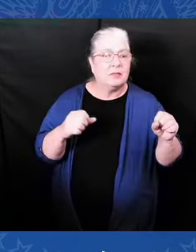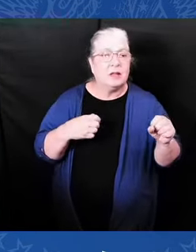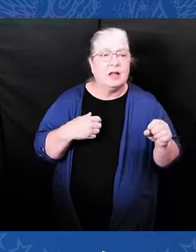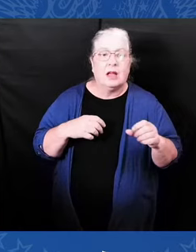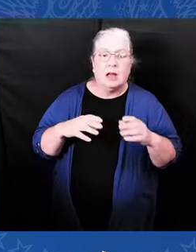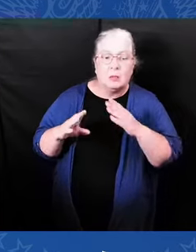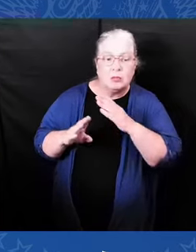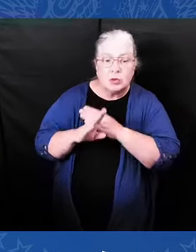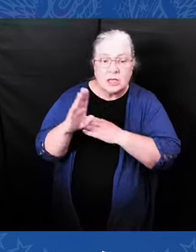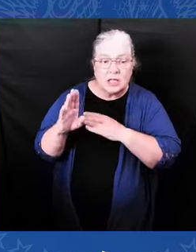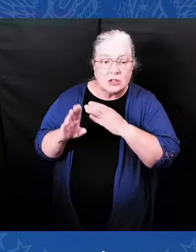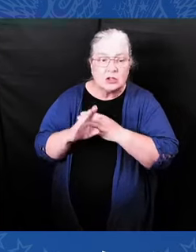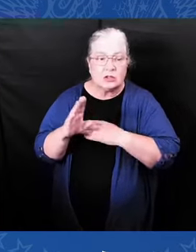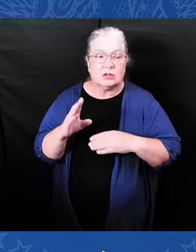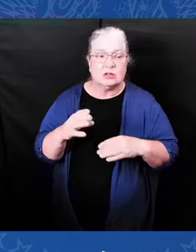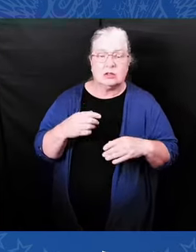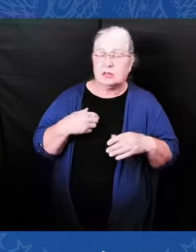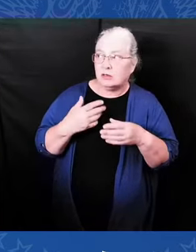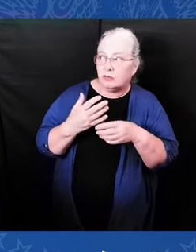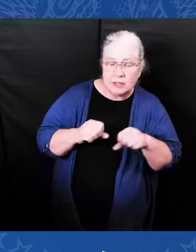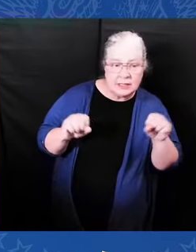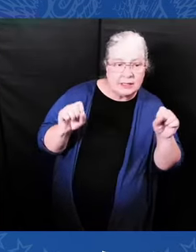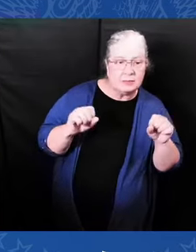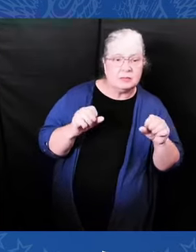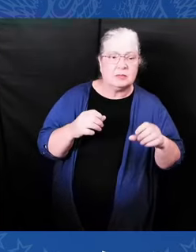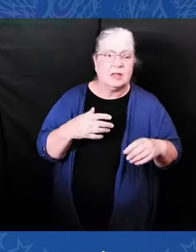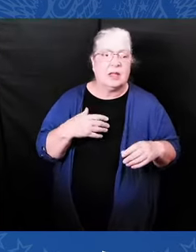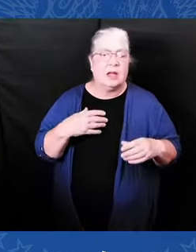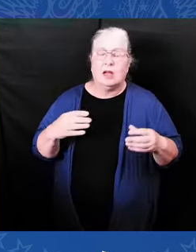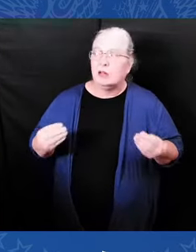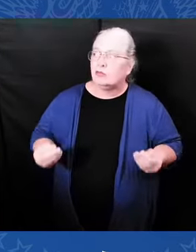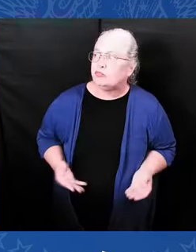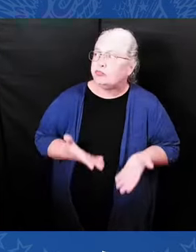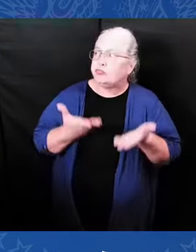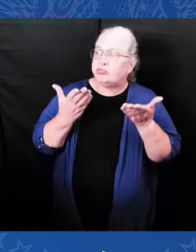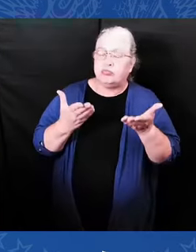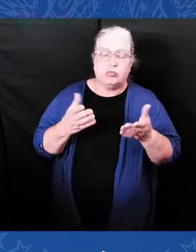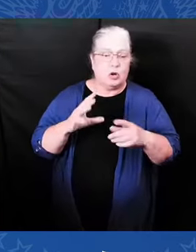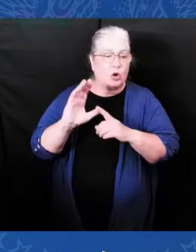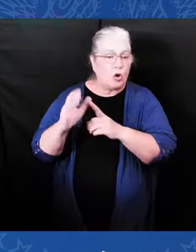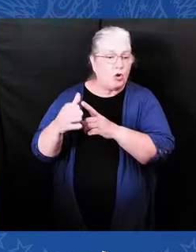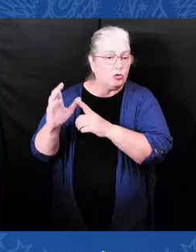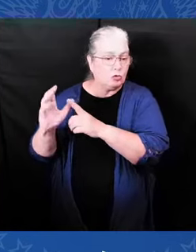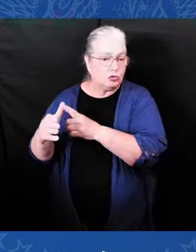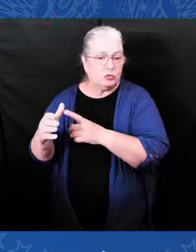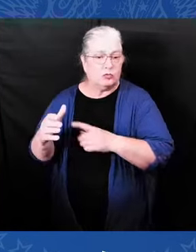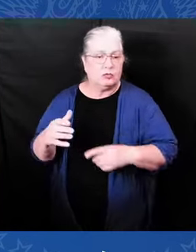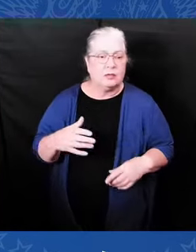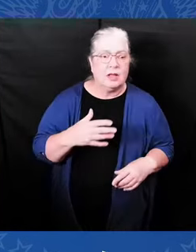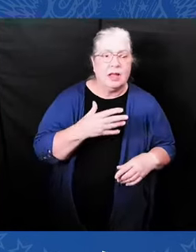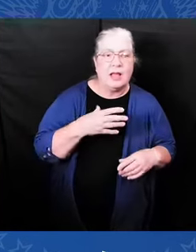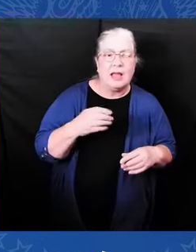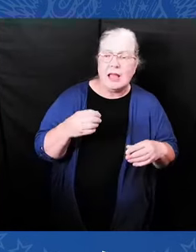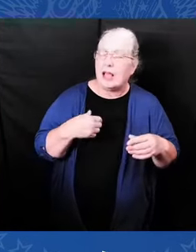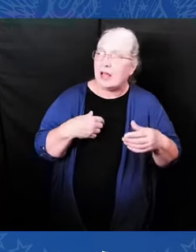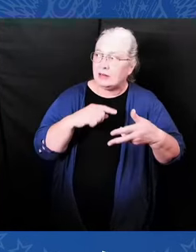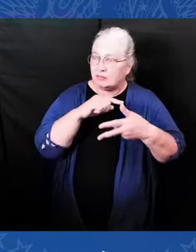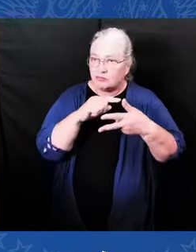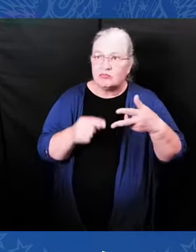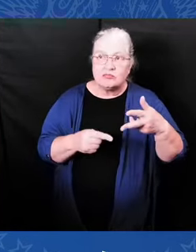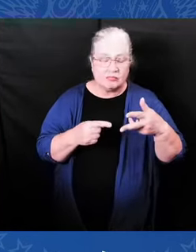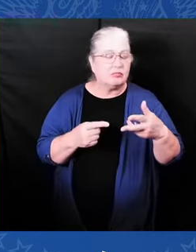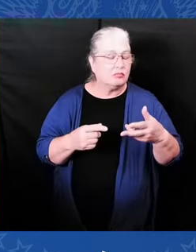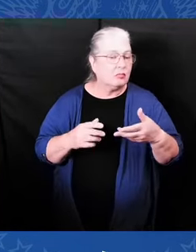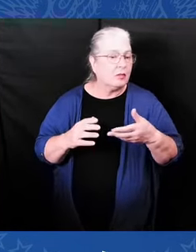go hand in hand, and we've been exploring them throughout over the past four days. Of course,